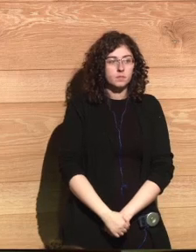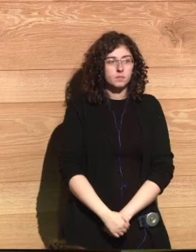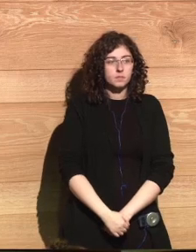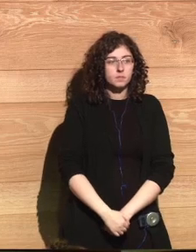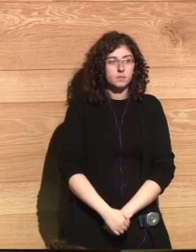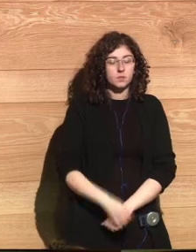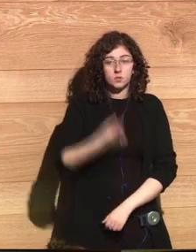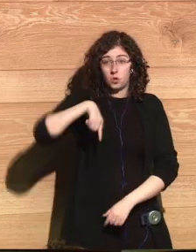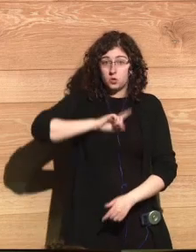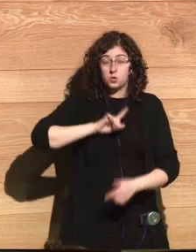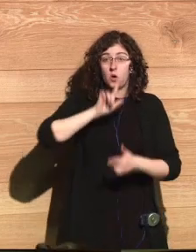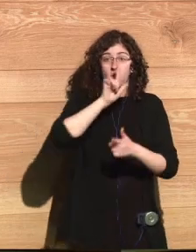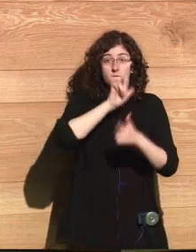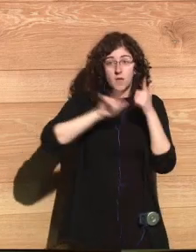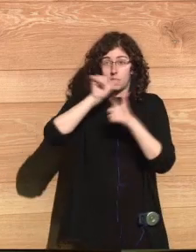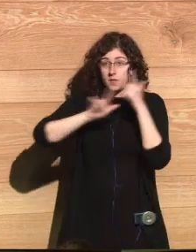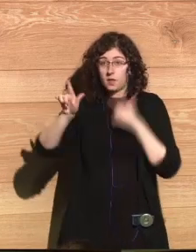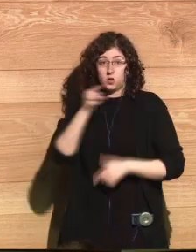I'm just going to get you finished.